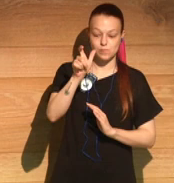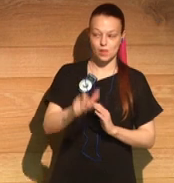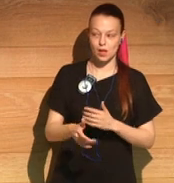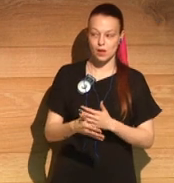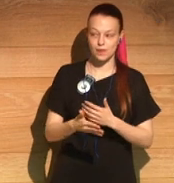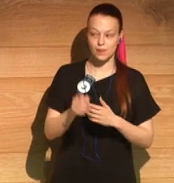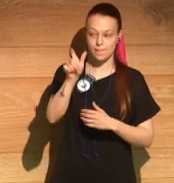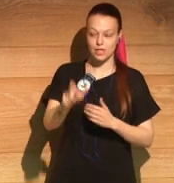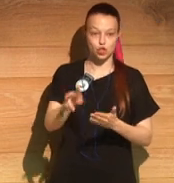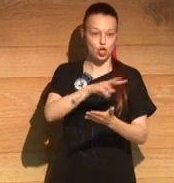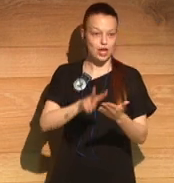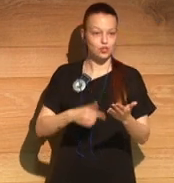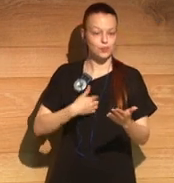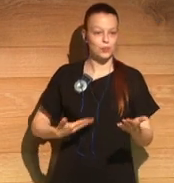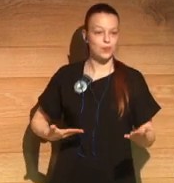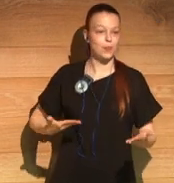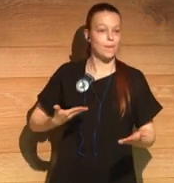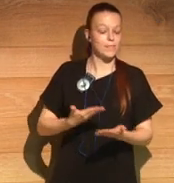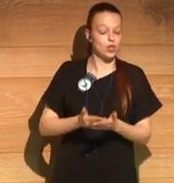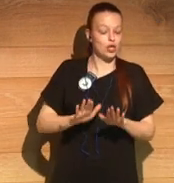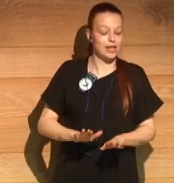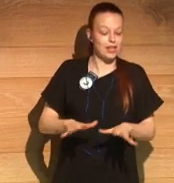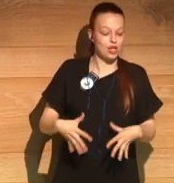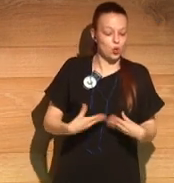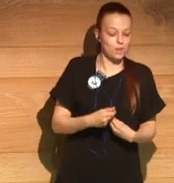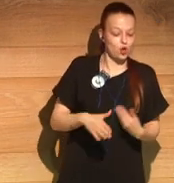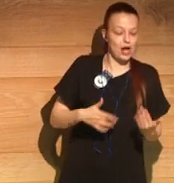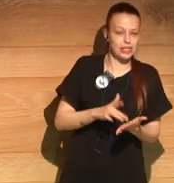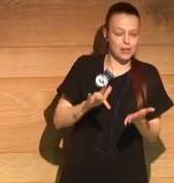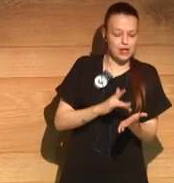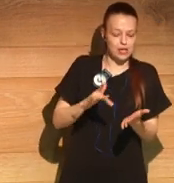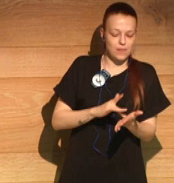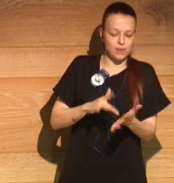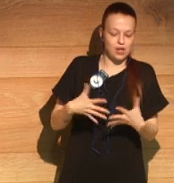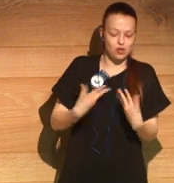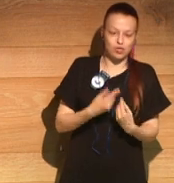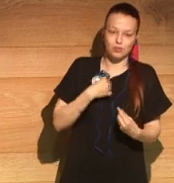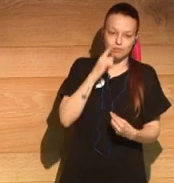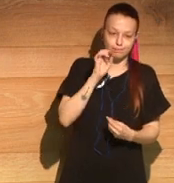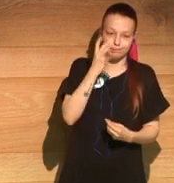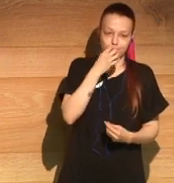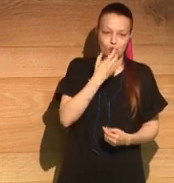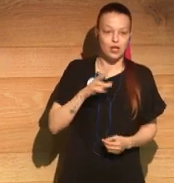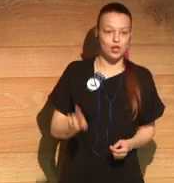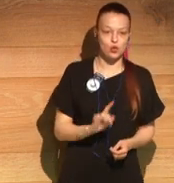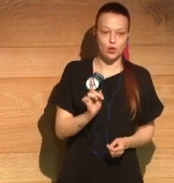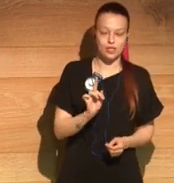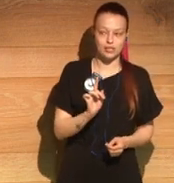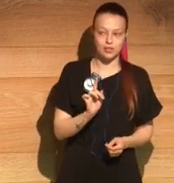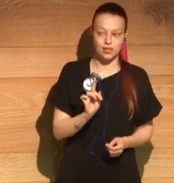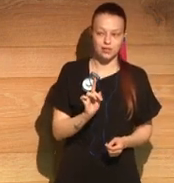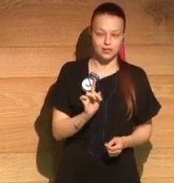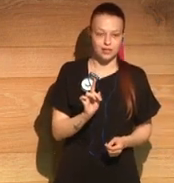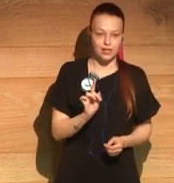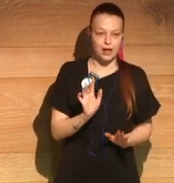lighten it up a little bit. And I just felt very certain of that instinctively at the